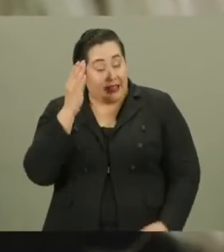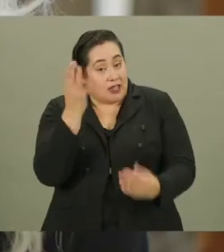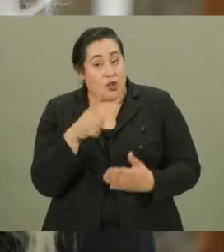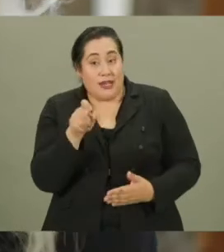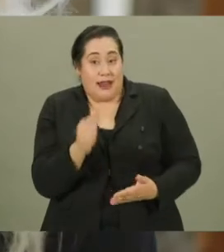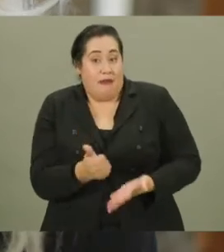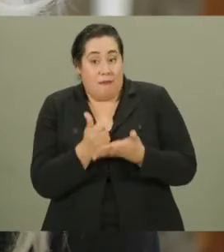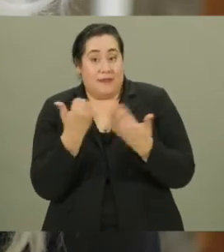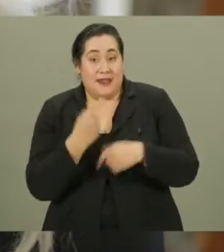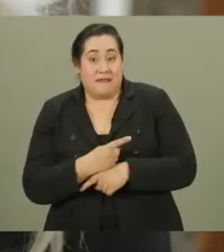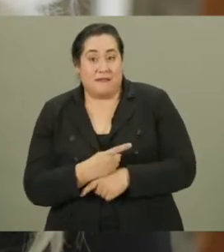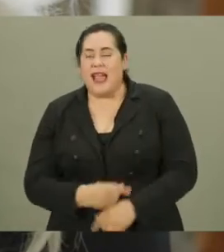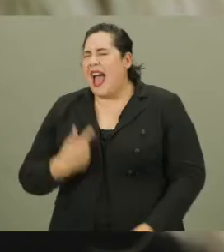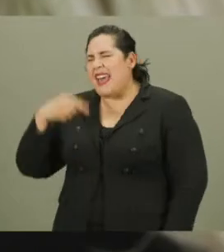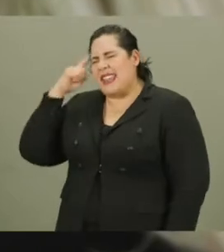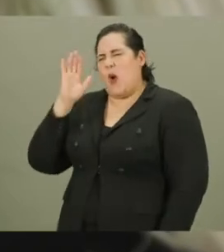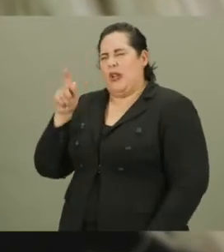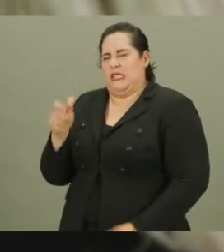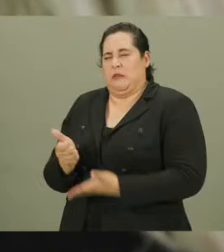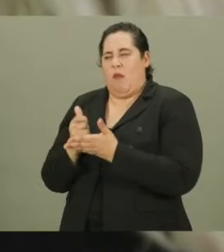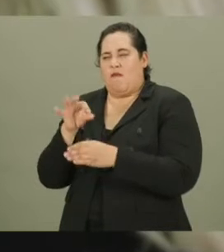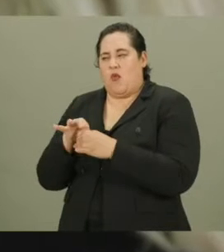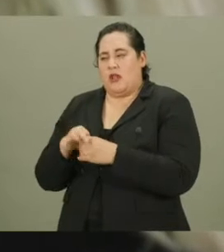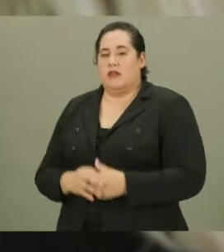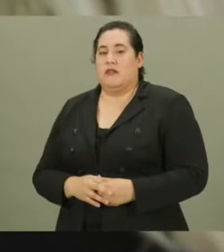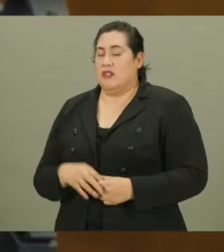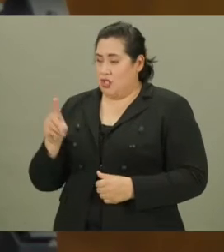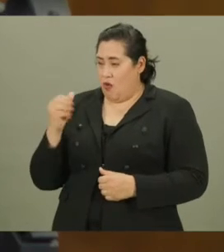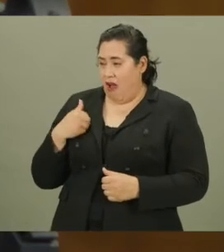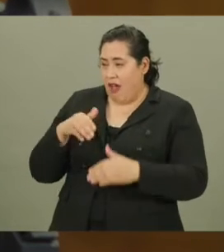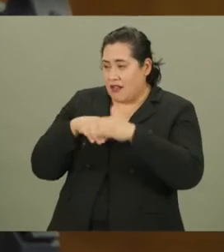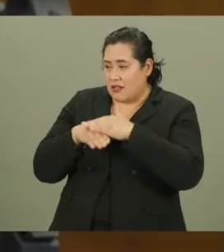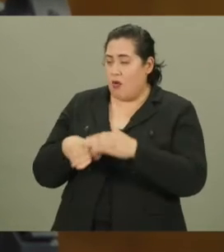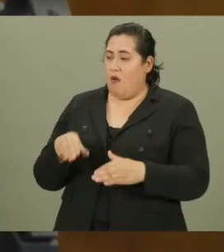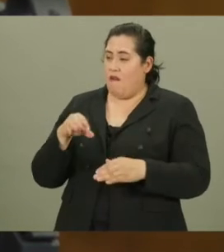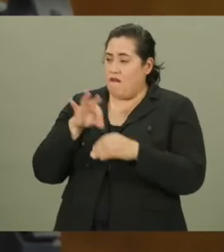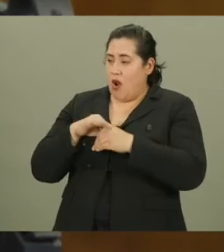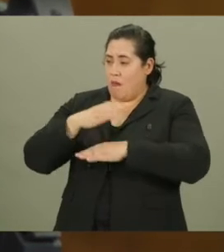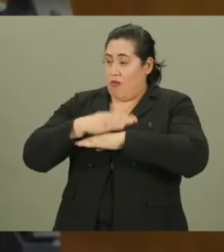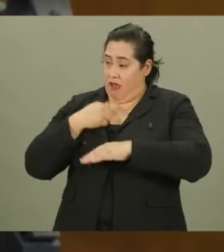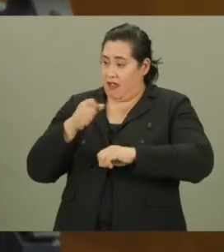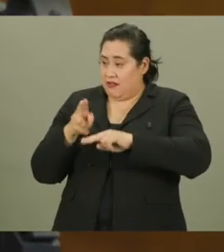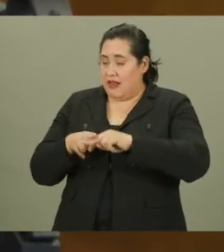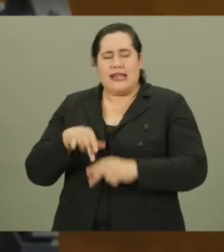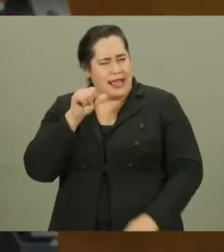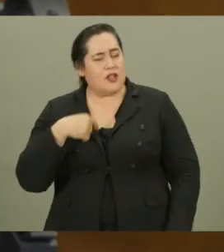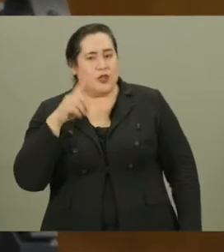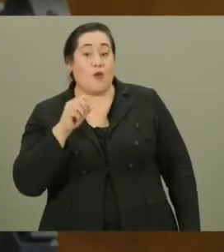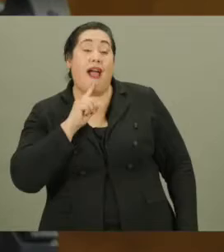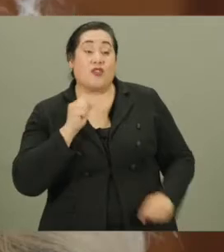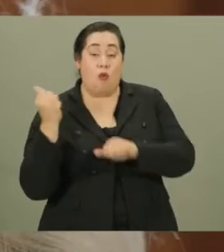Hi, let us know if you need any assistance today. I think I'm going to need some help voting. Do you have an accessible voting booth where I can sit down?